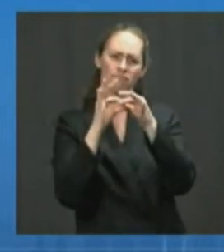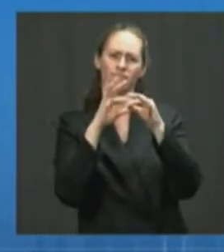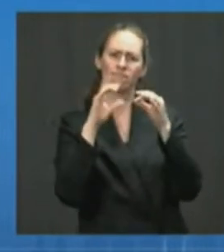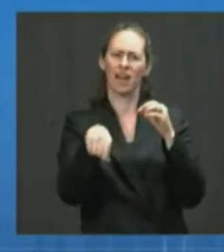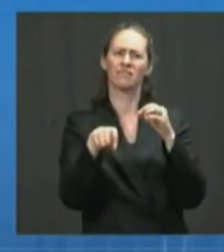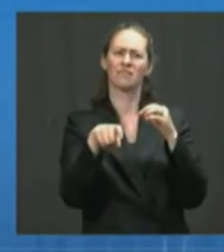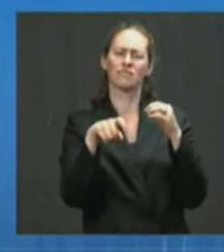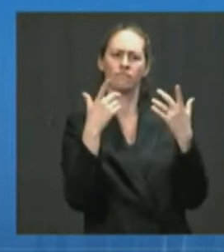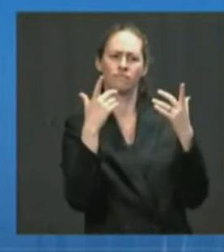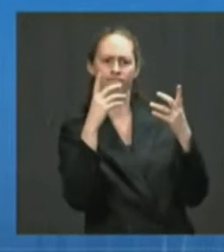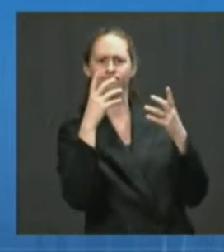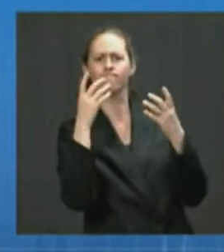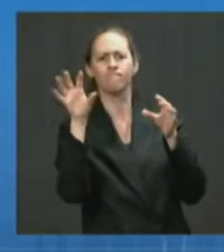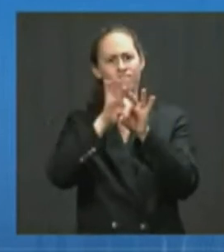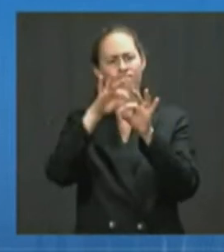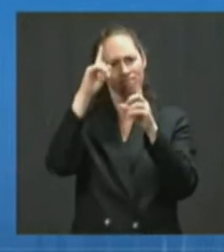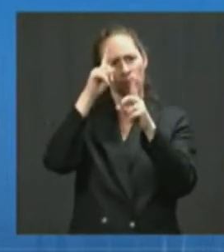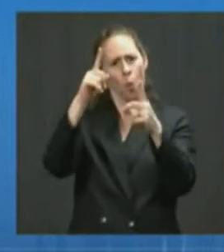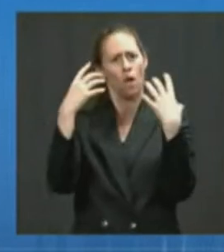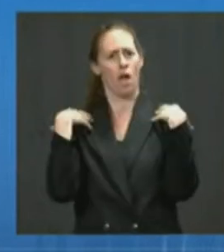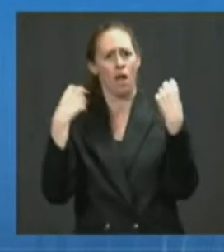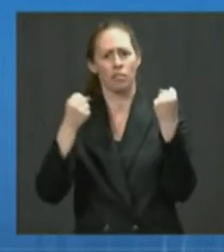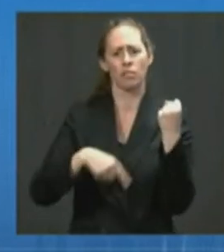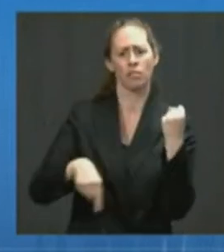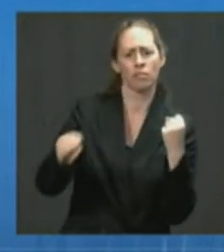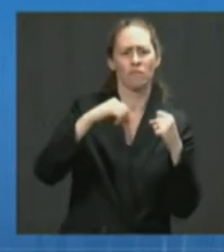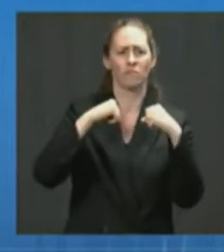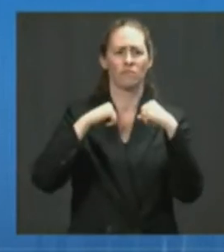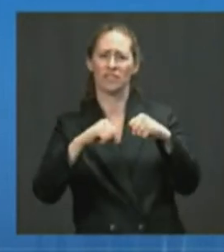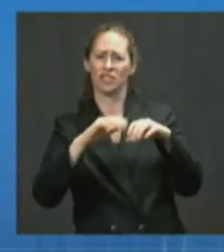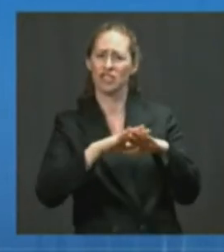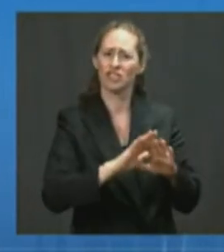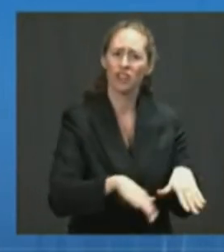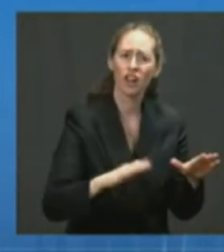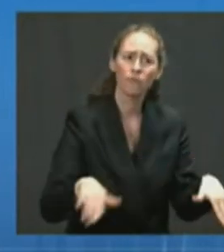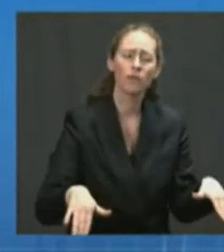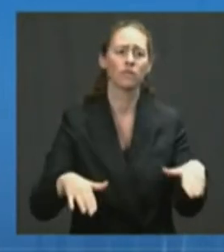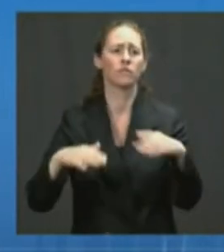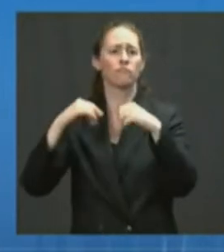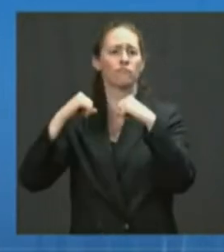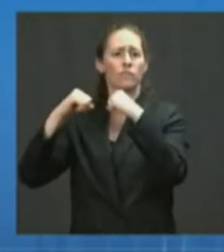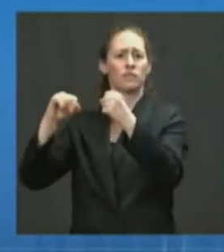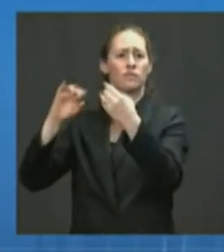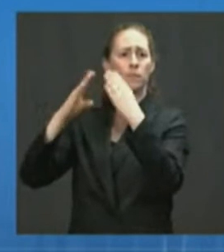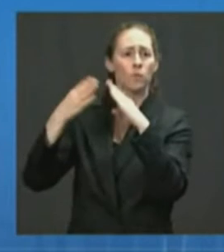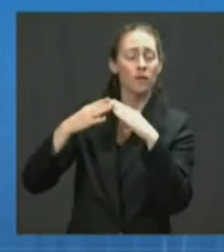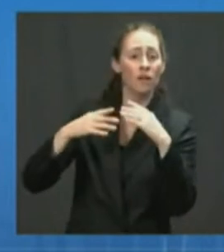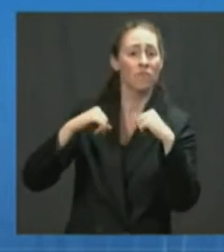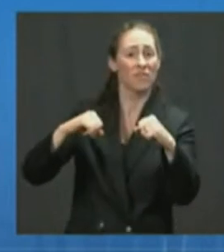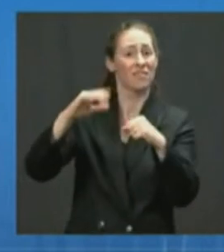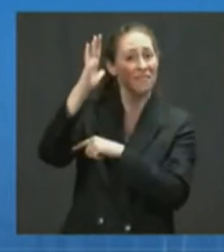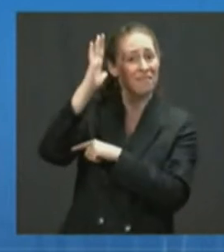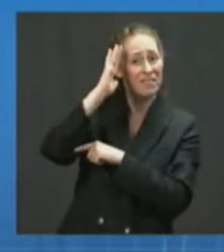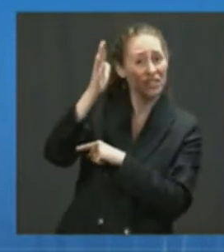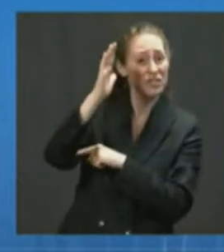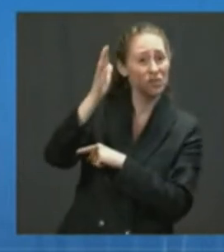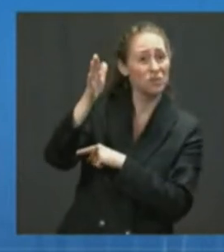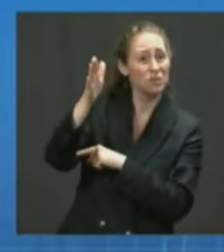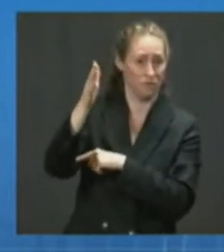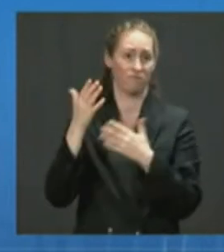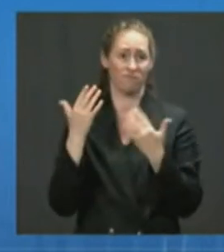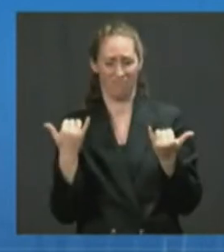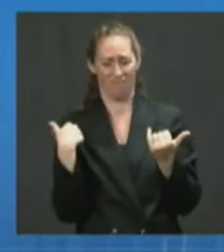ourselves, our children, our community, our country, and our future with the tools we have available.